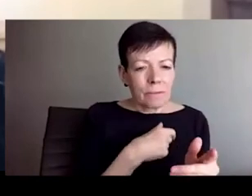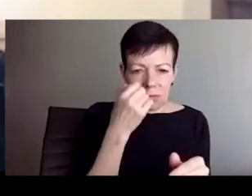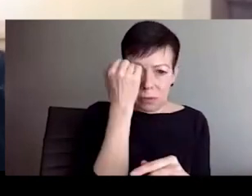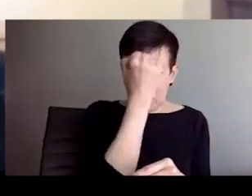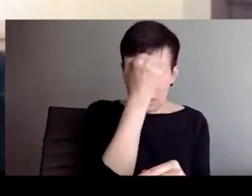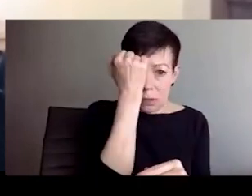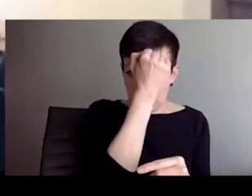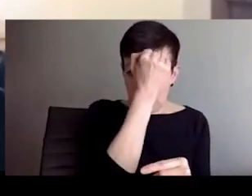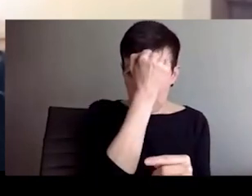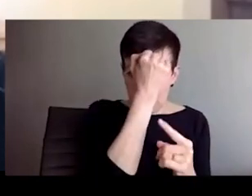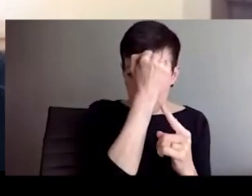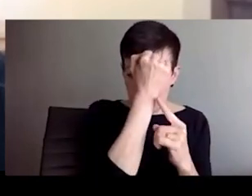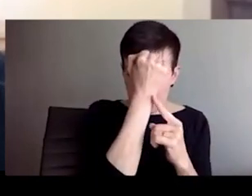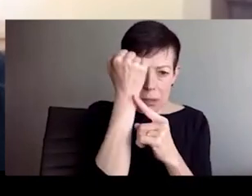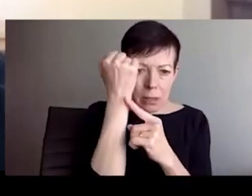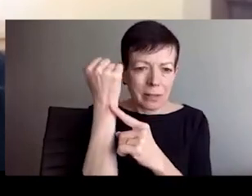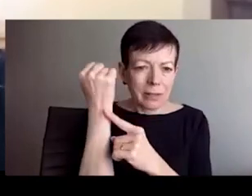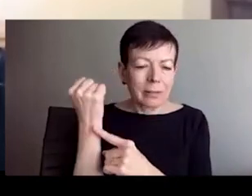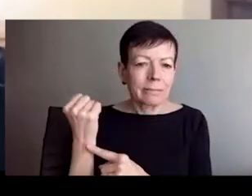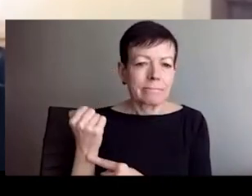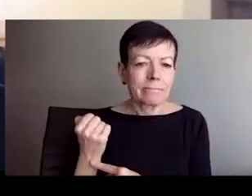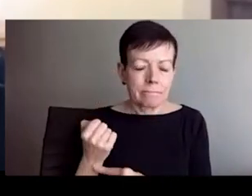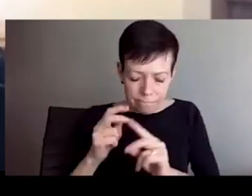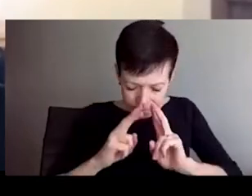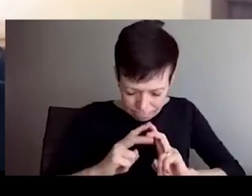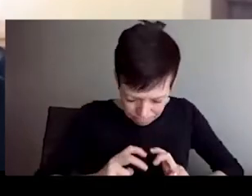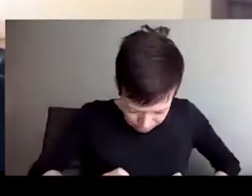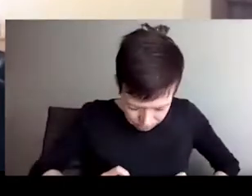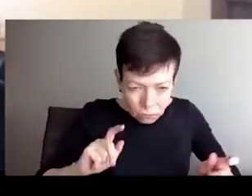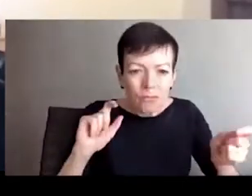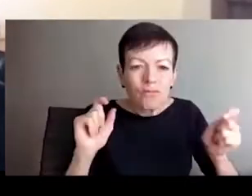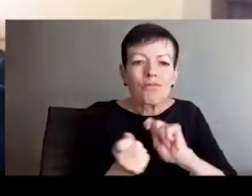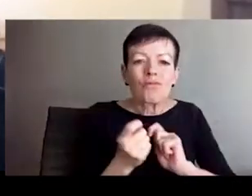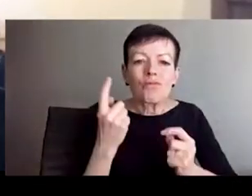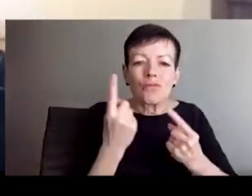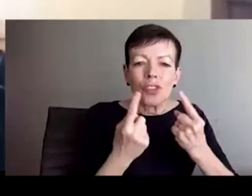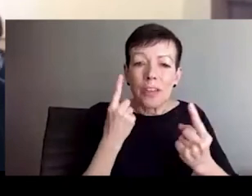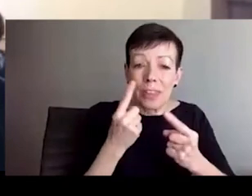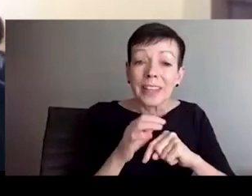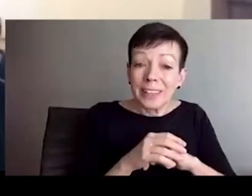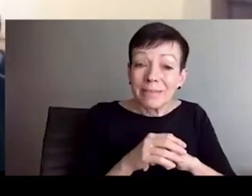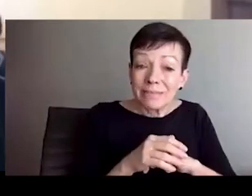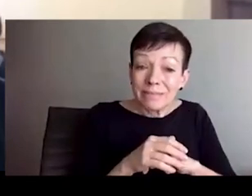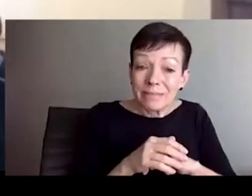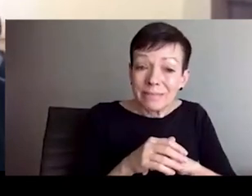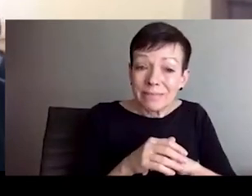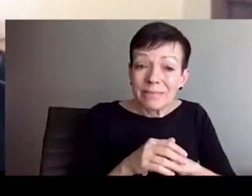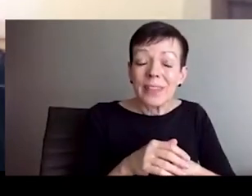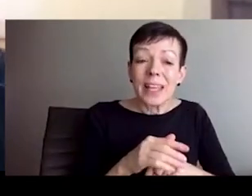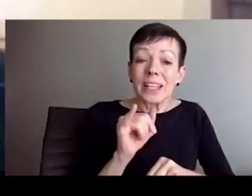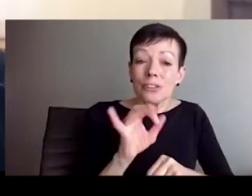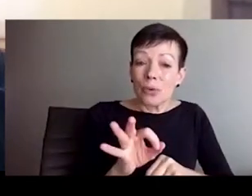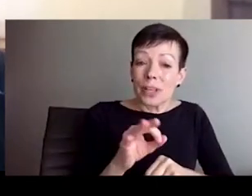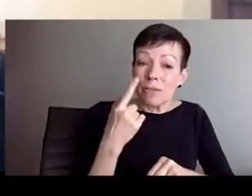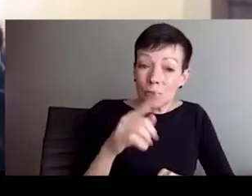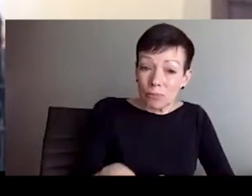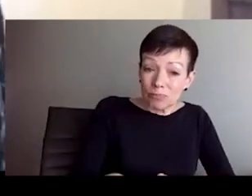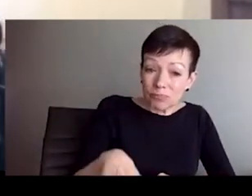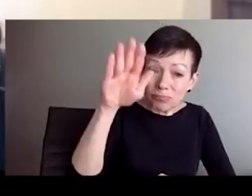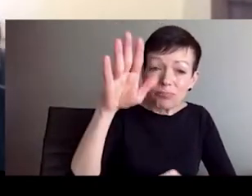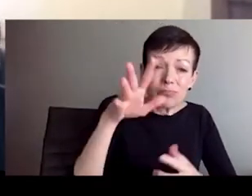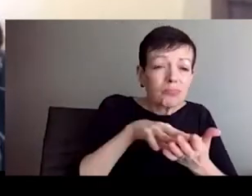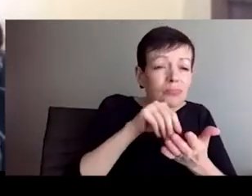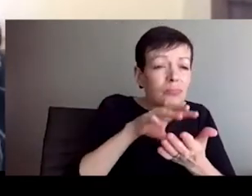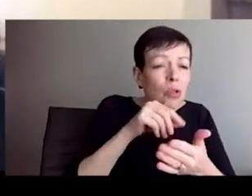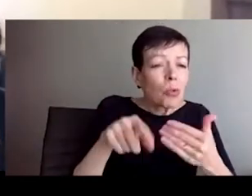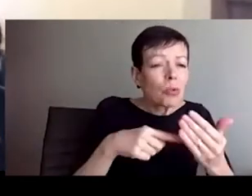racialization. And when I say racialization, I'm talking about how race is understood, how racial categories are formed. And again, this is